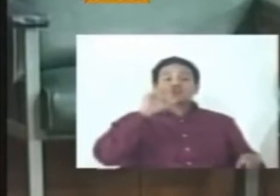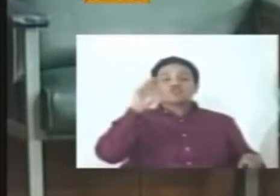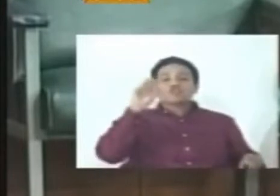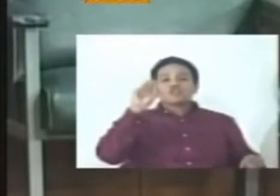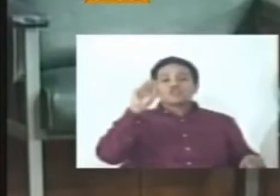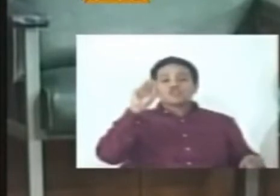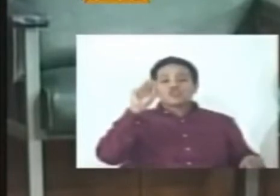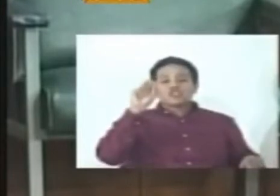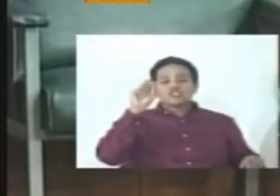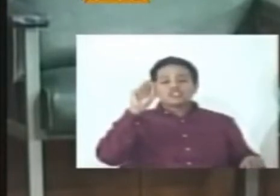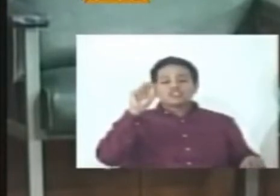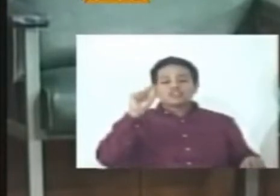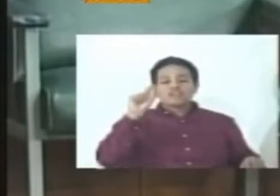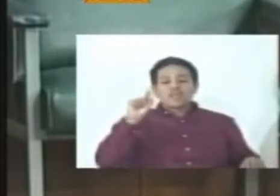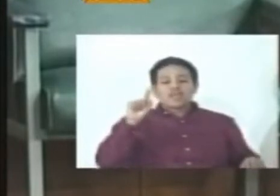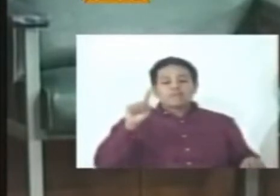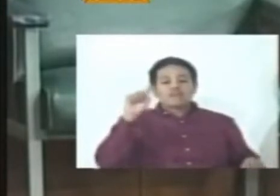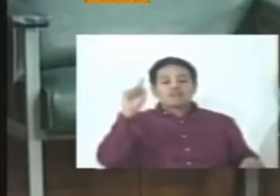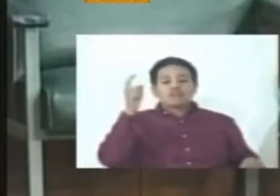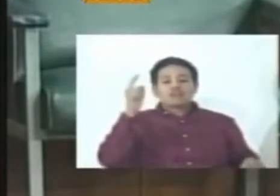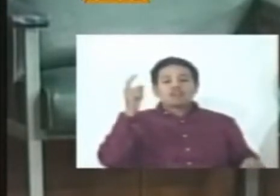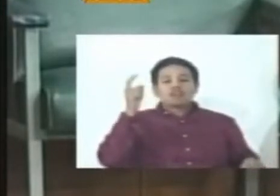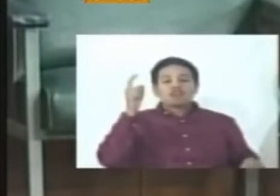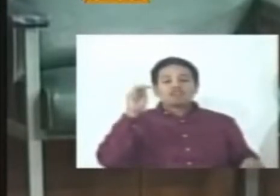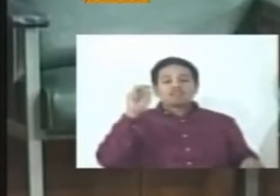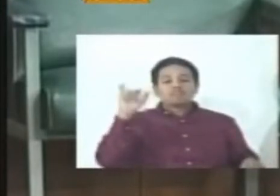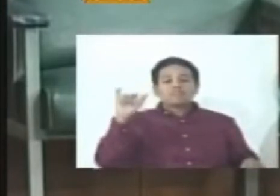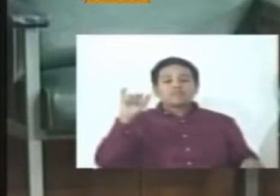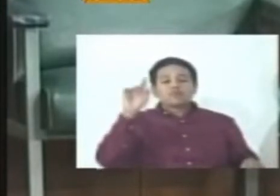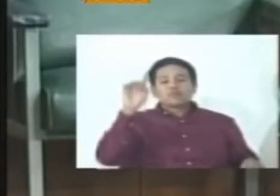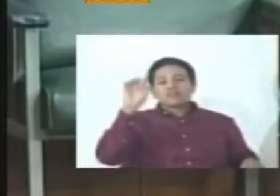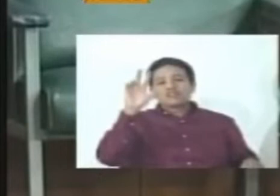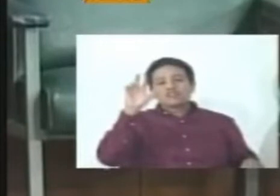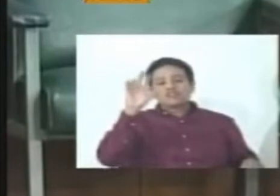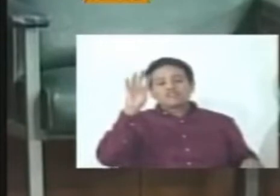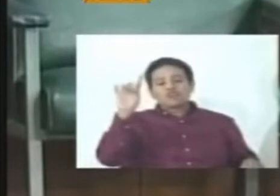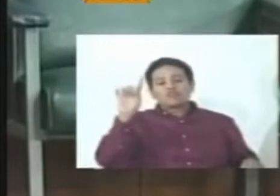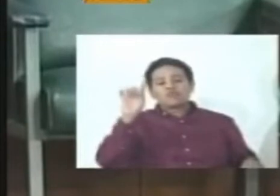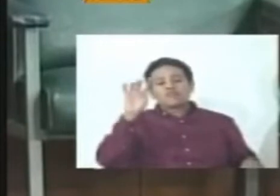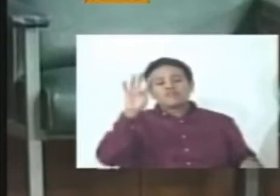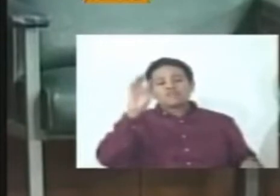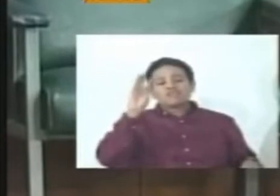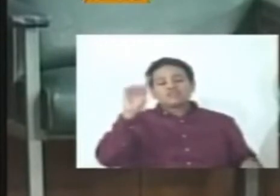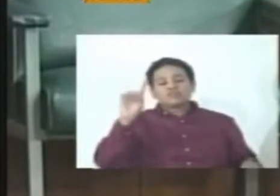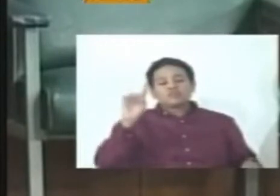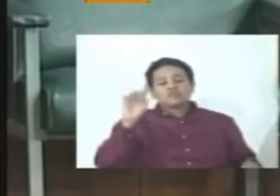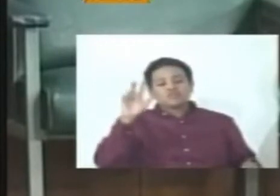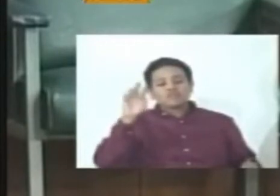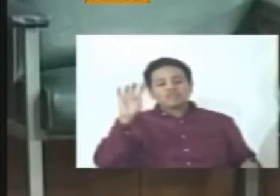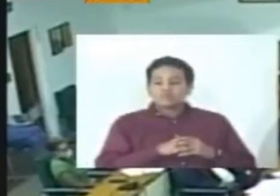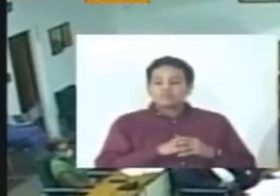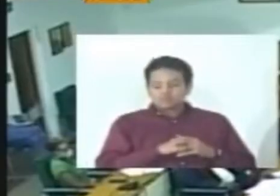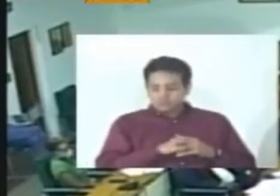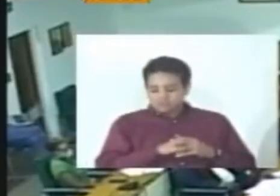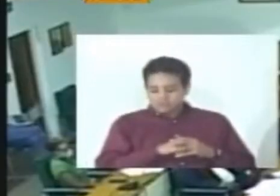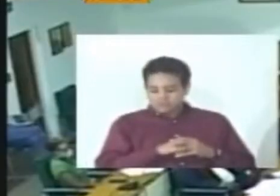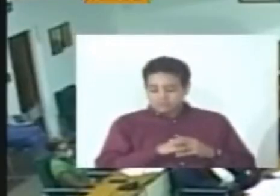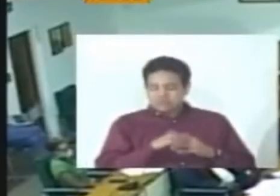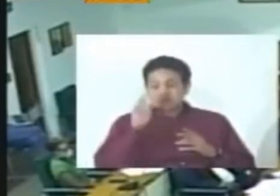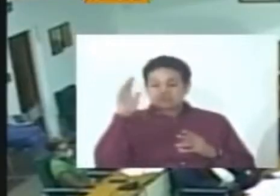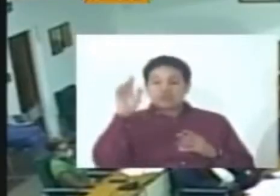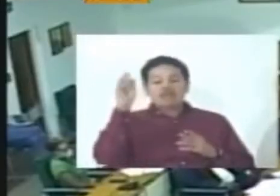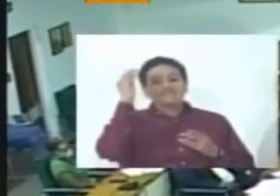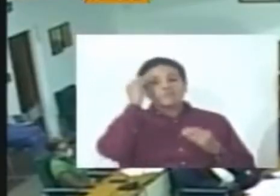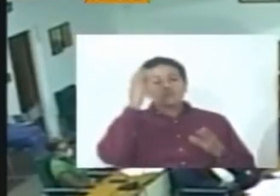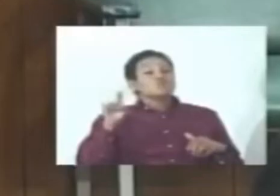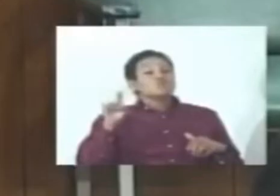also questioned why the ministry's full testing capacity is not being used. He inquired whether there is a shortage of supplies critical